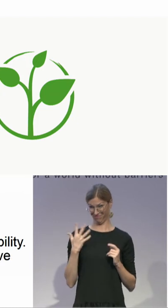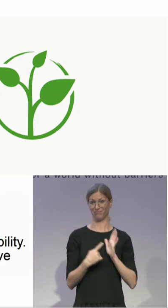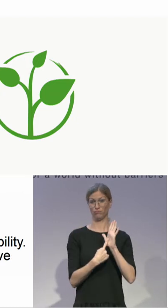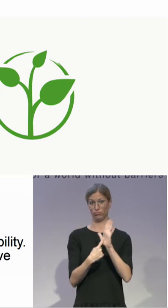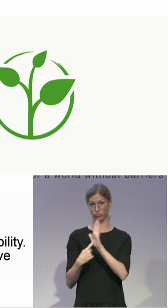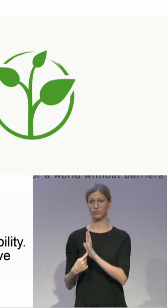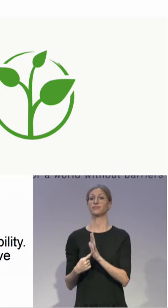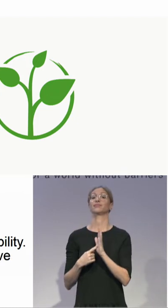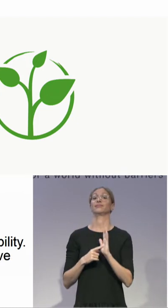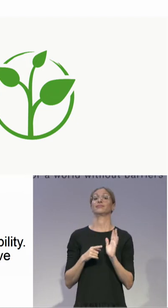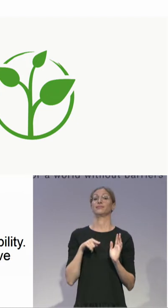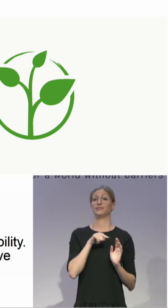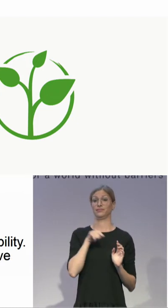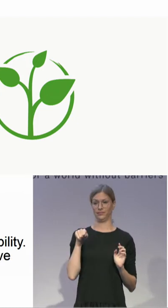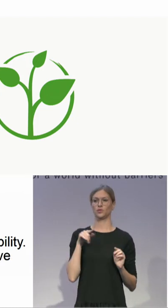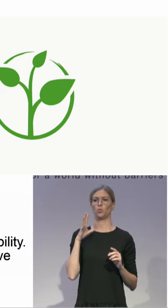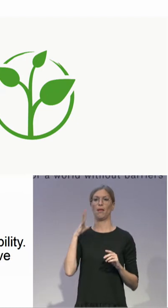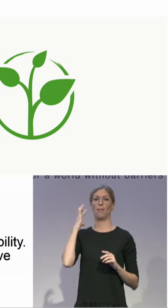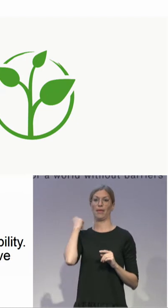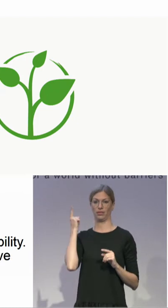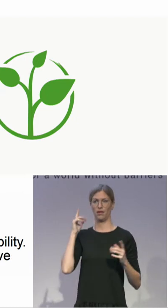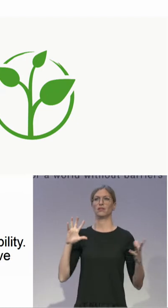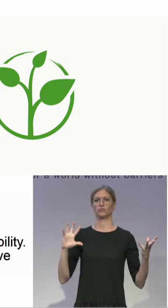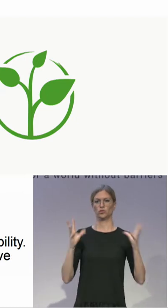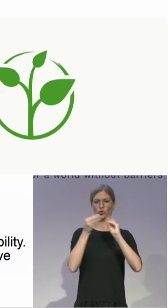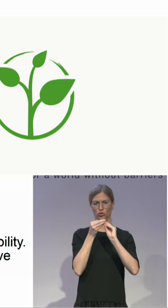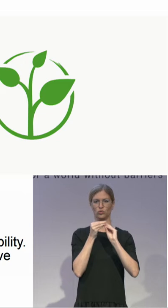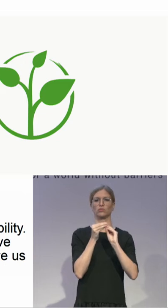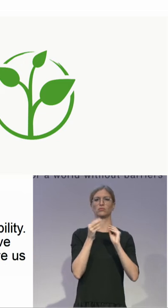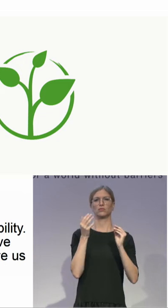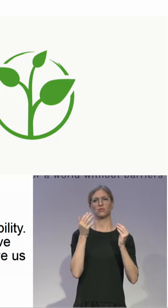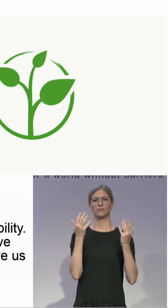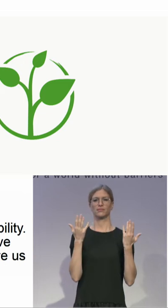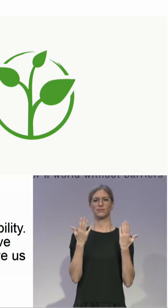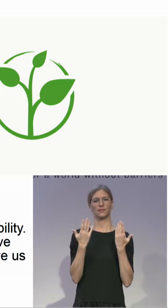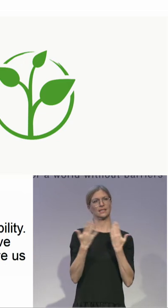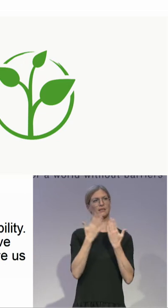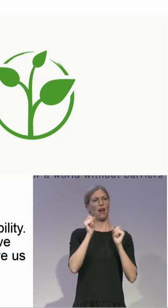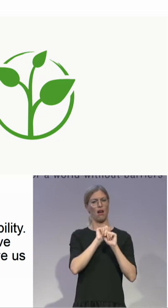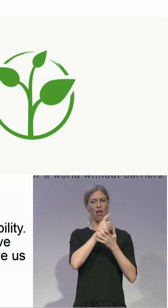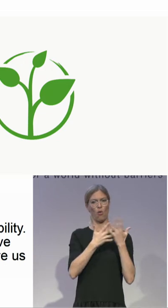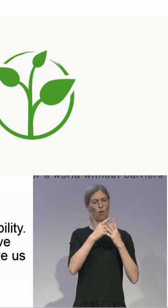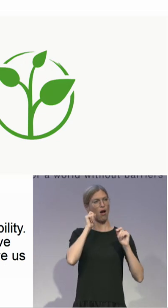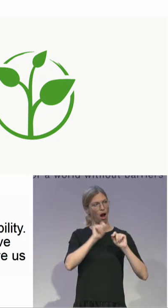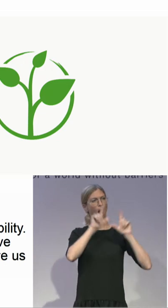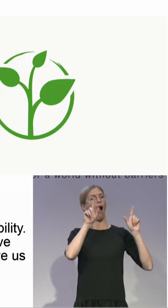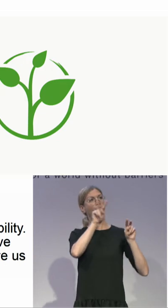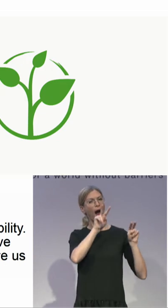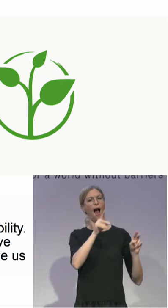she will give us a short summary in easy language and with graphical support.